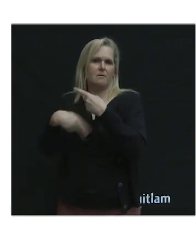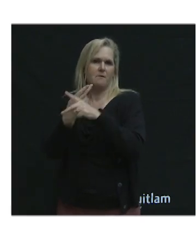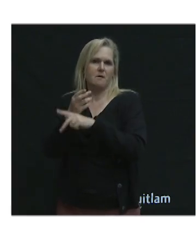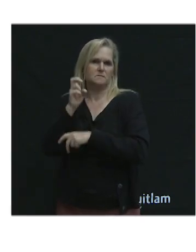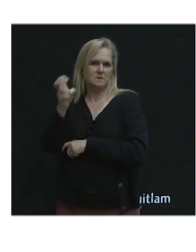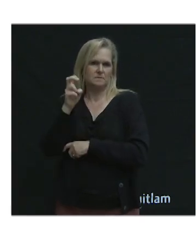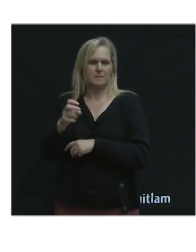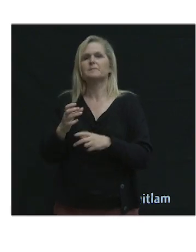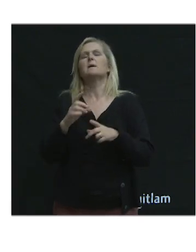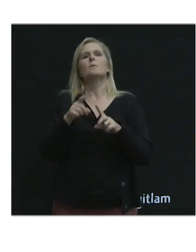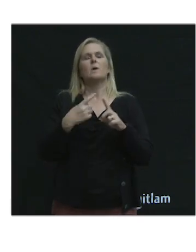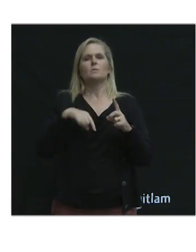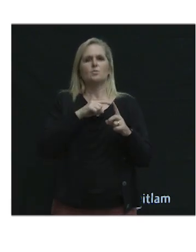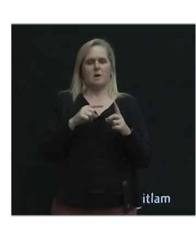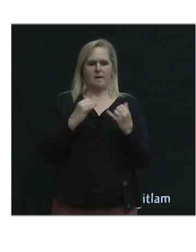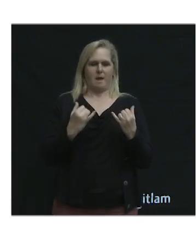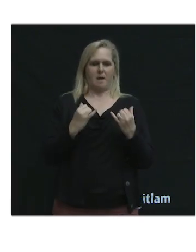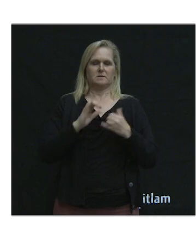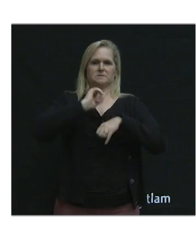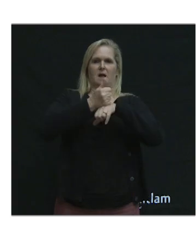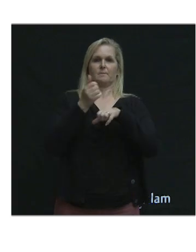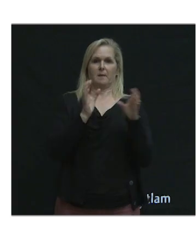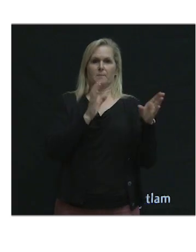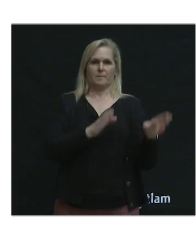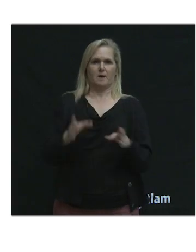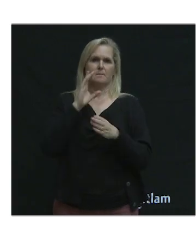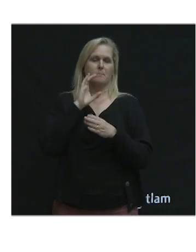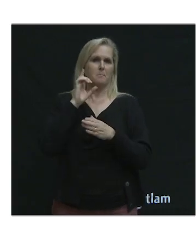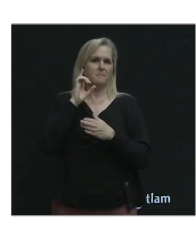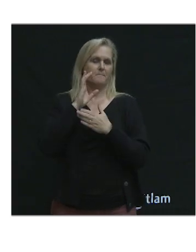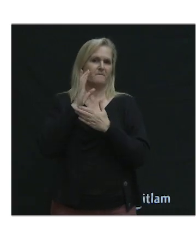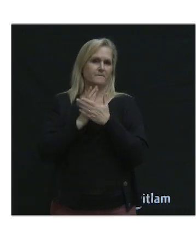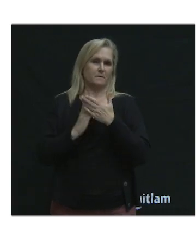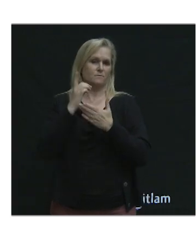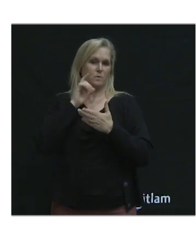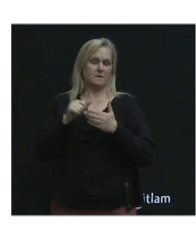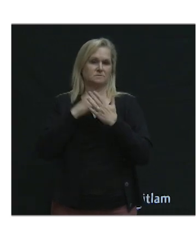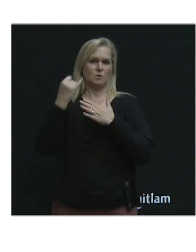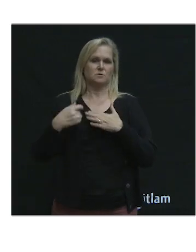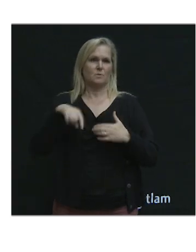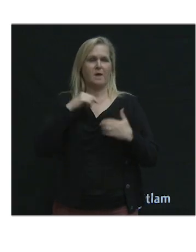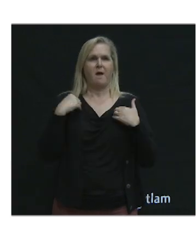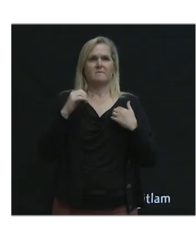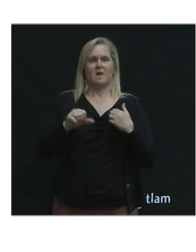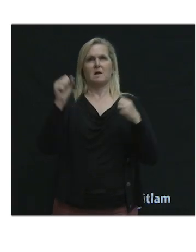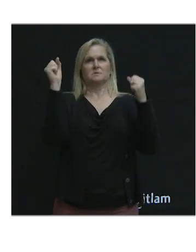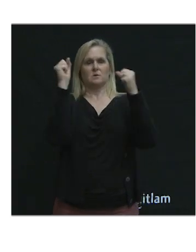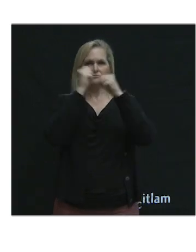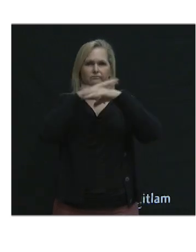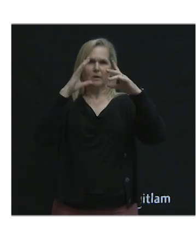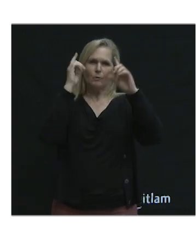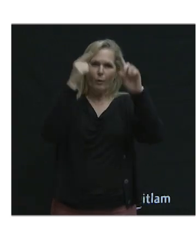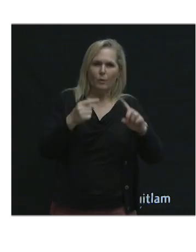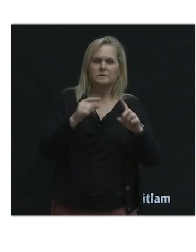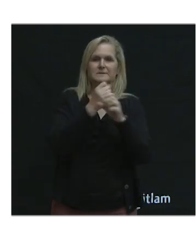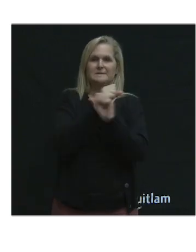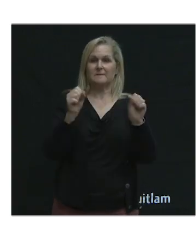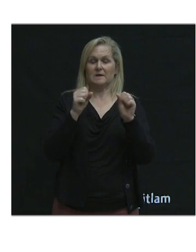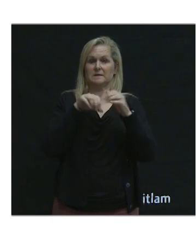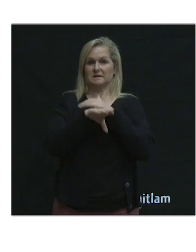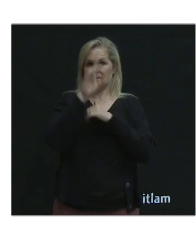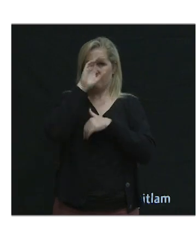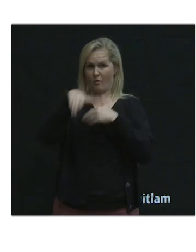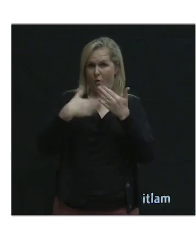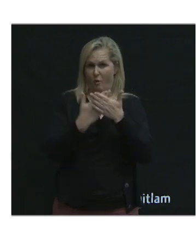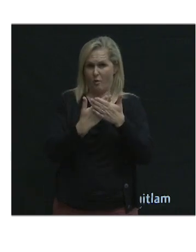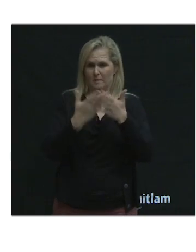So as we move into the planning phase of the project, our vision and goals lead us to these five themes. Safety and accessibility for all,